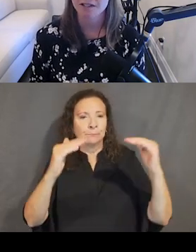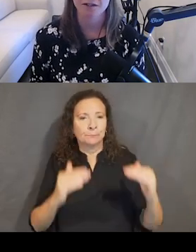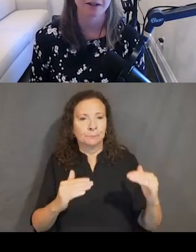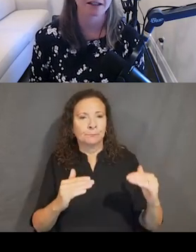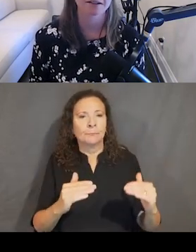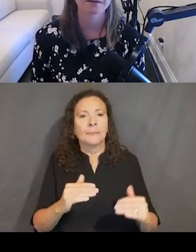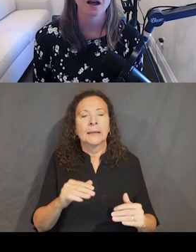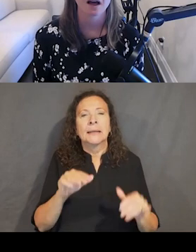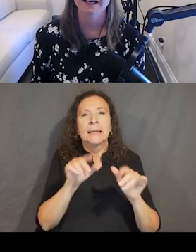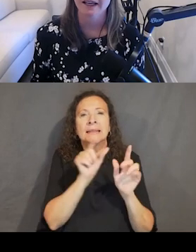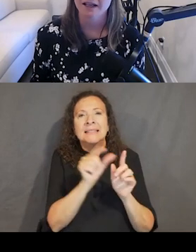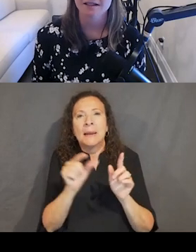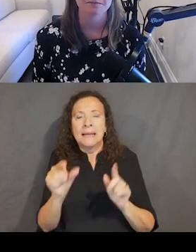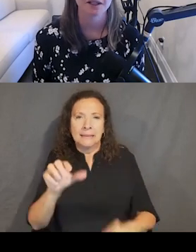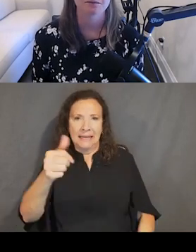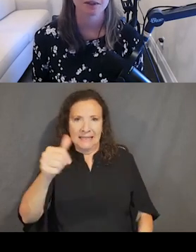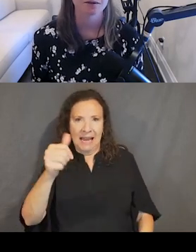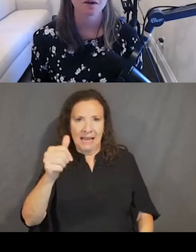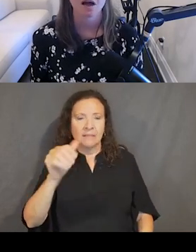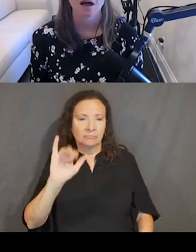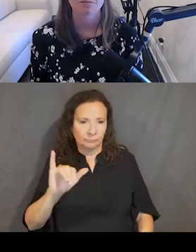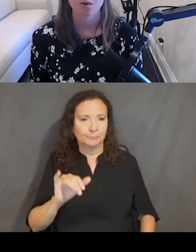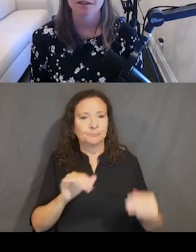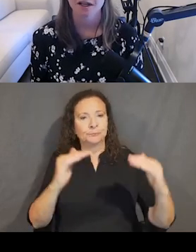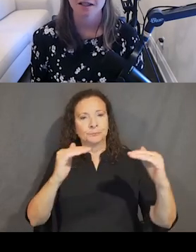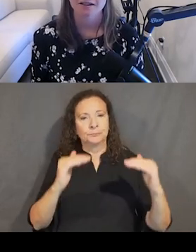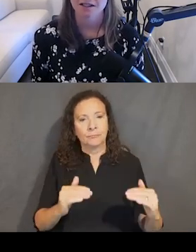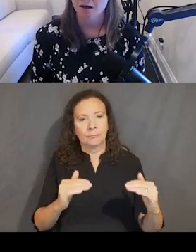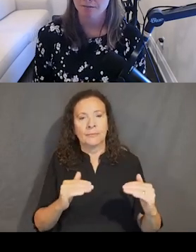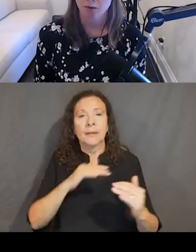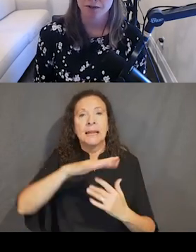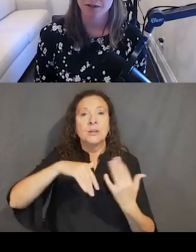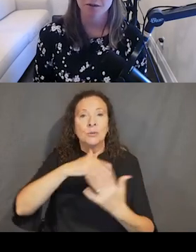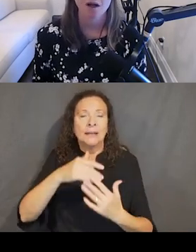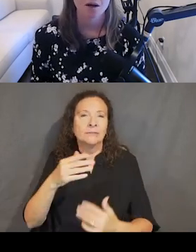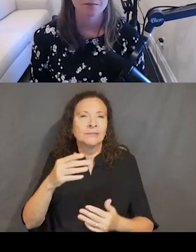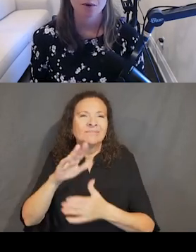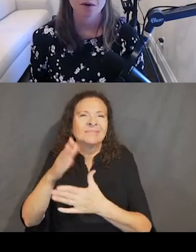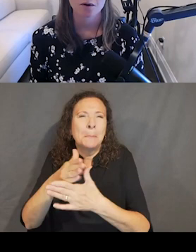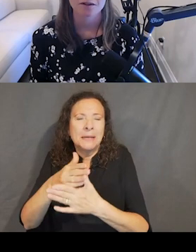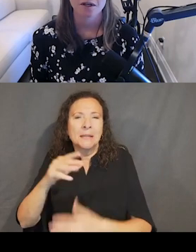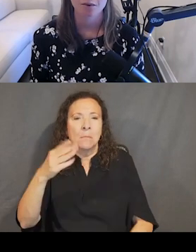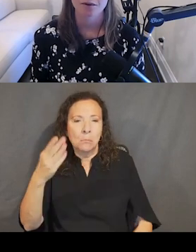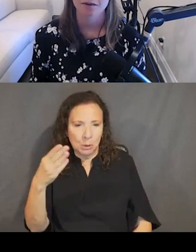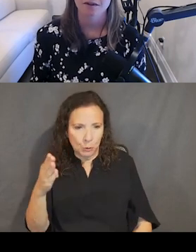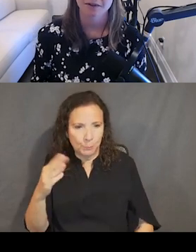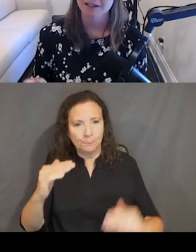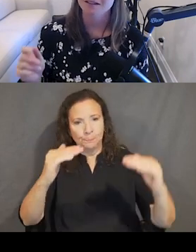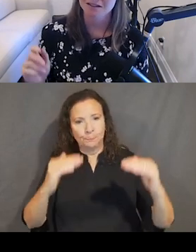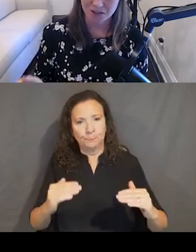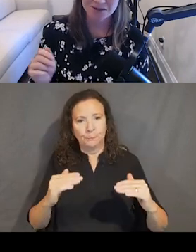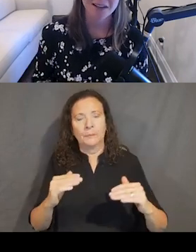border color is interactive. Again, that's that medium blue. Border size is called border 2. Border corners are border